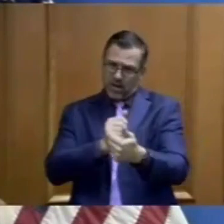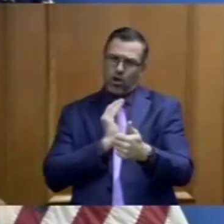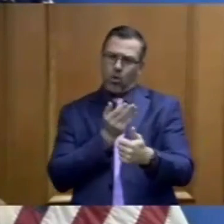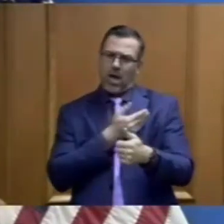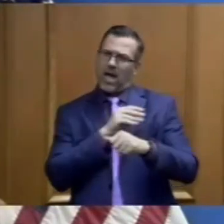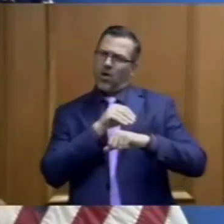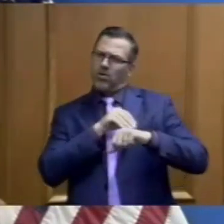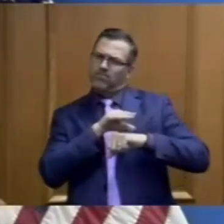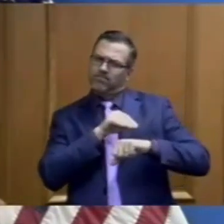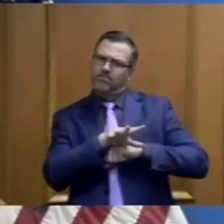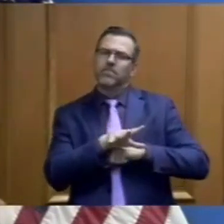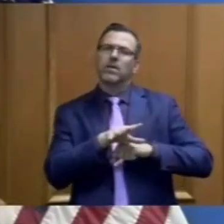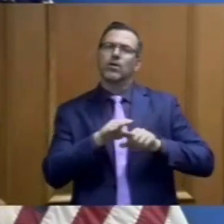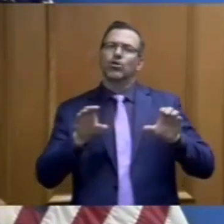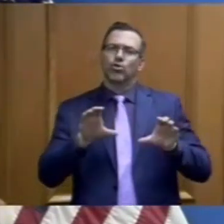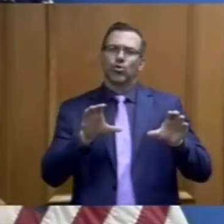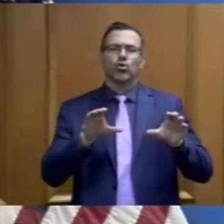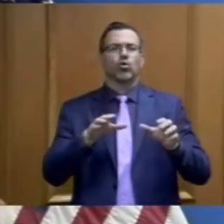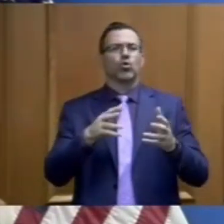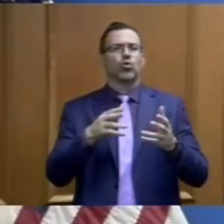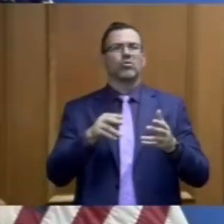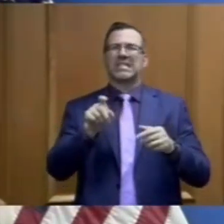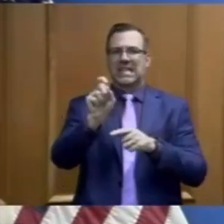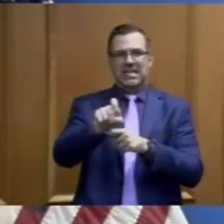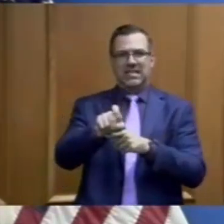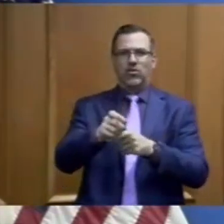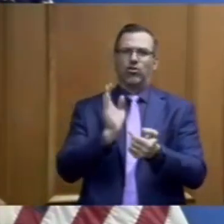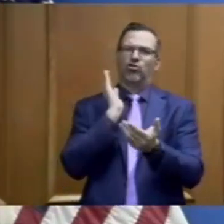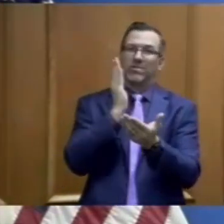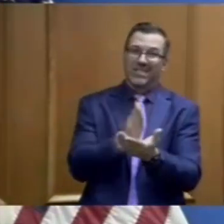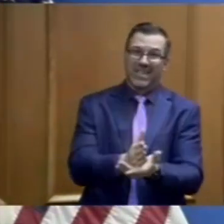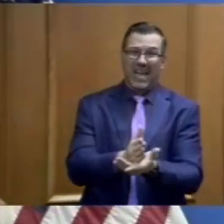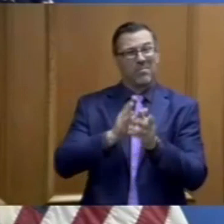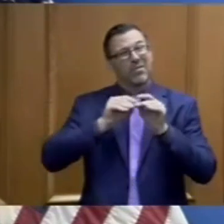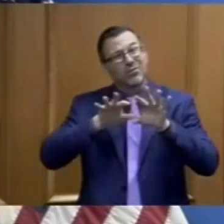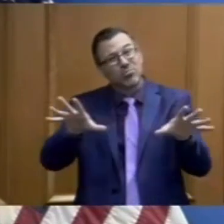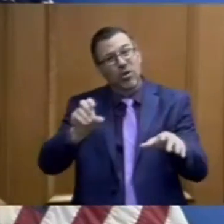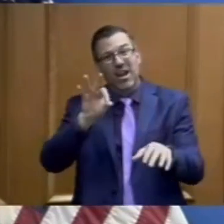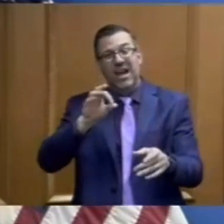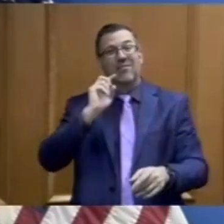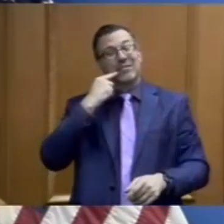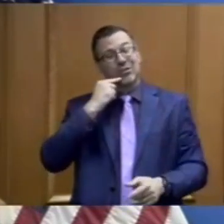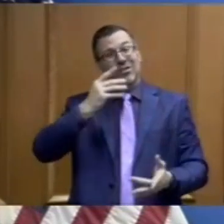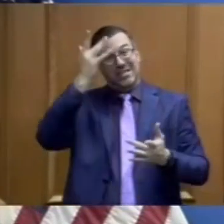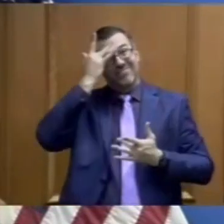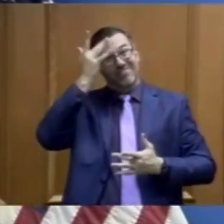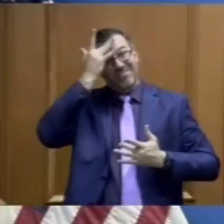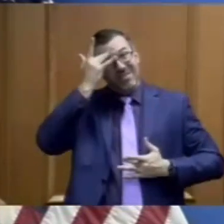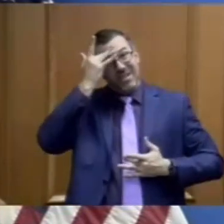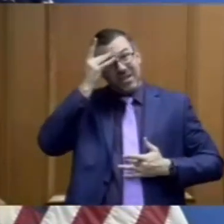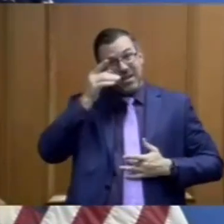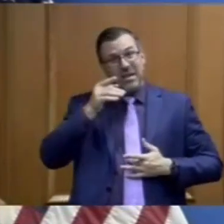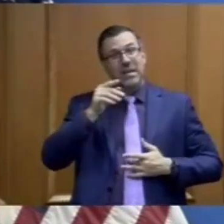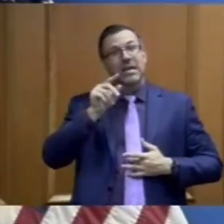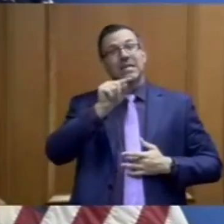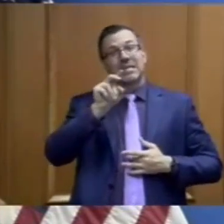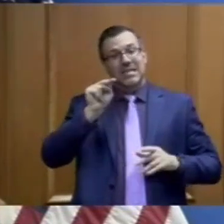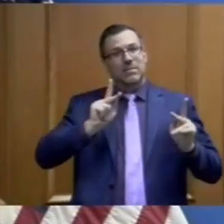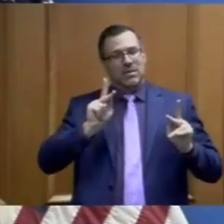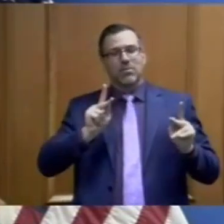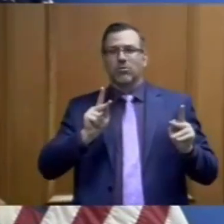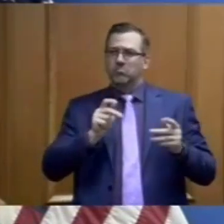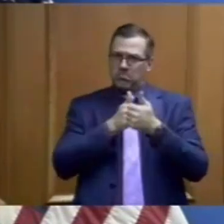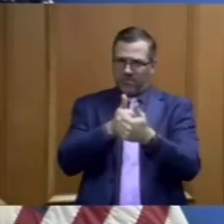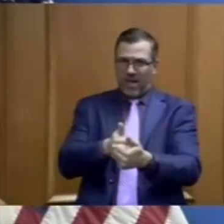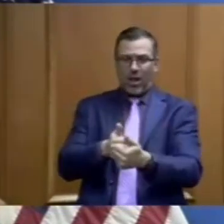do just what was necessary to stop the spread of a deadly virus. And they've done that. And we certainly cannot